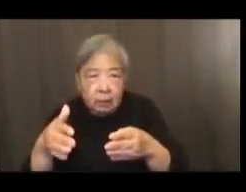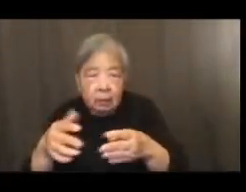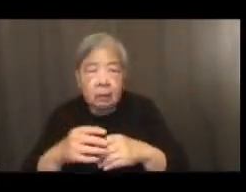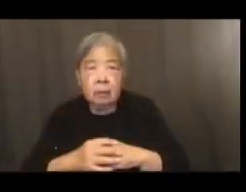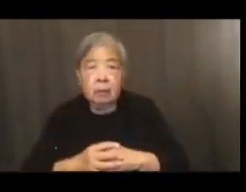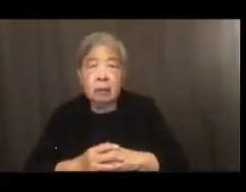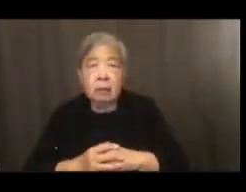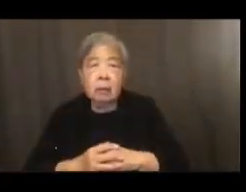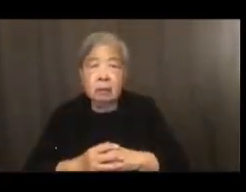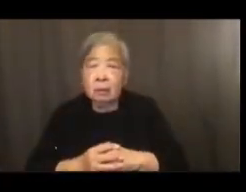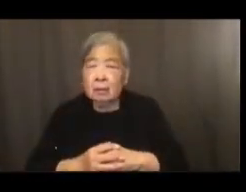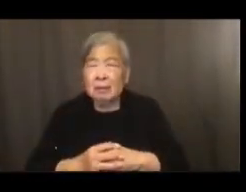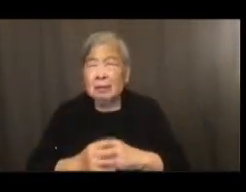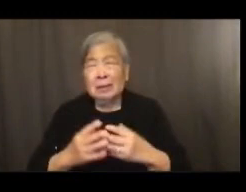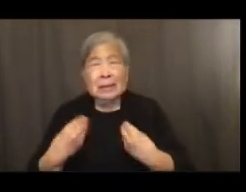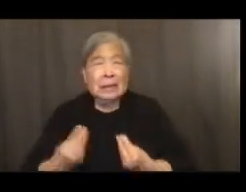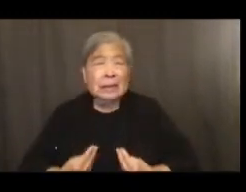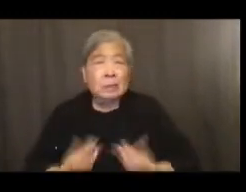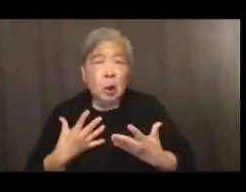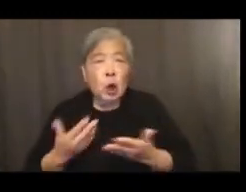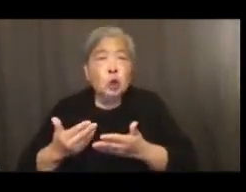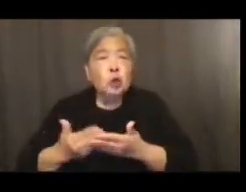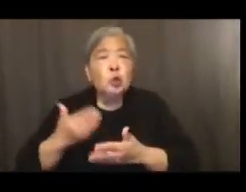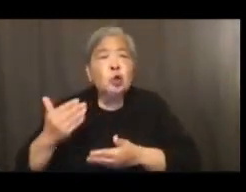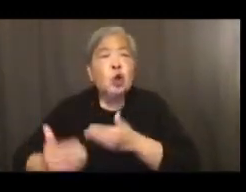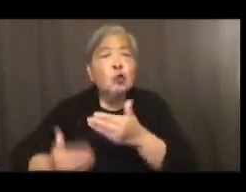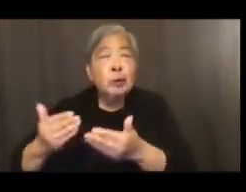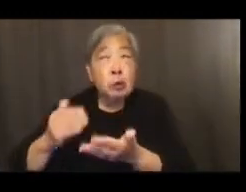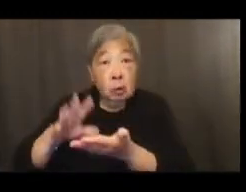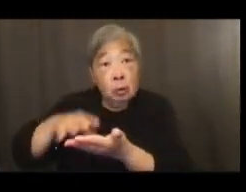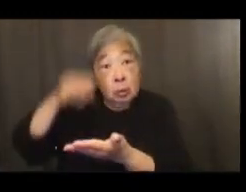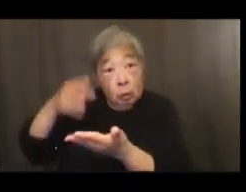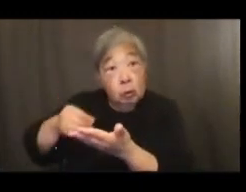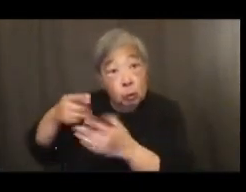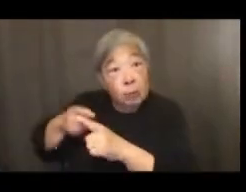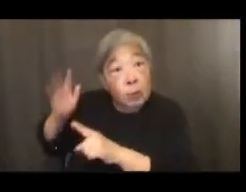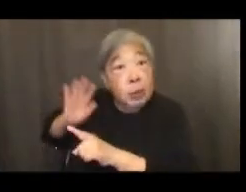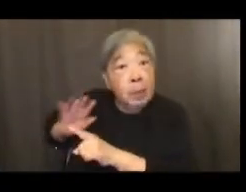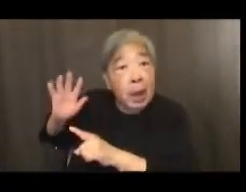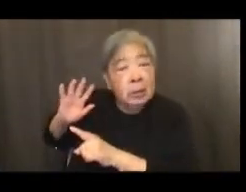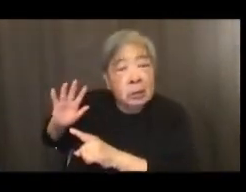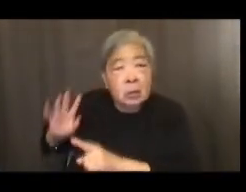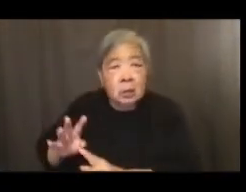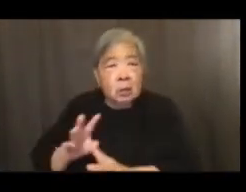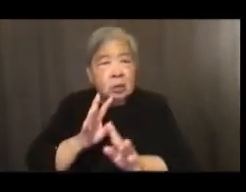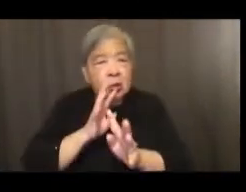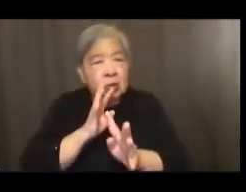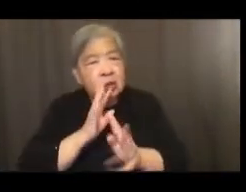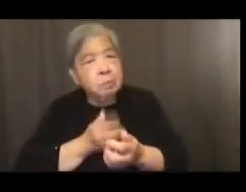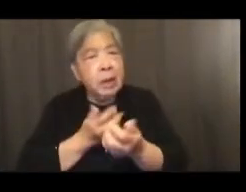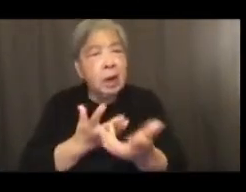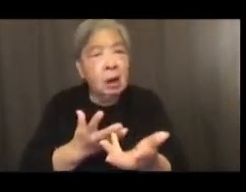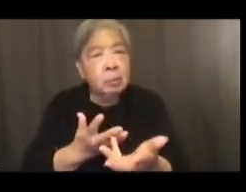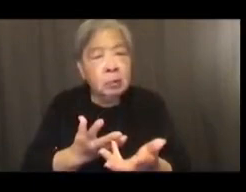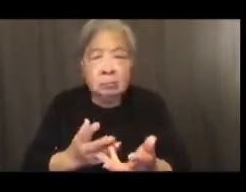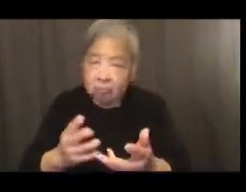inspiring a new generation to learn from the past, speak up, be sipping,